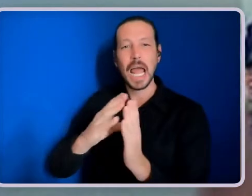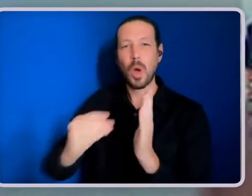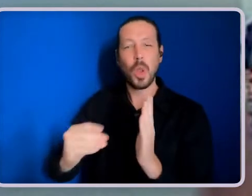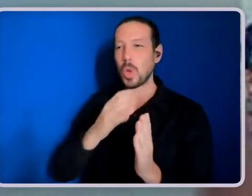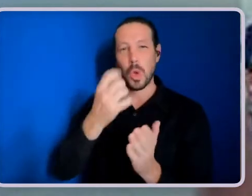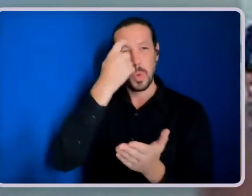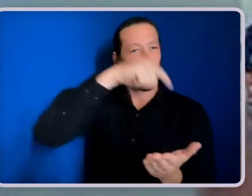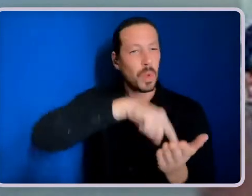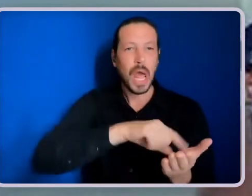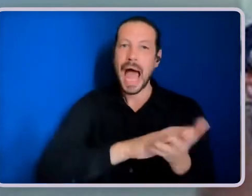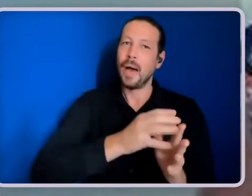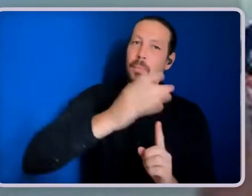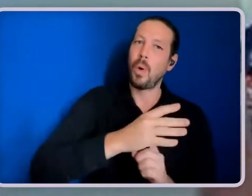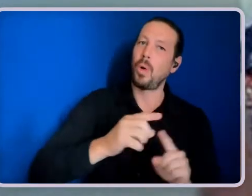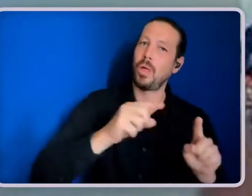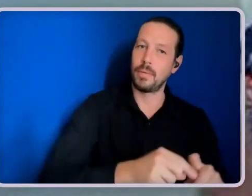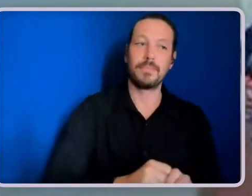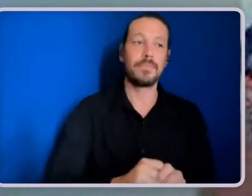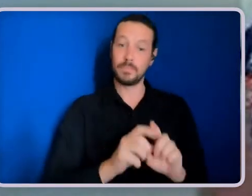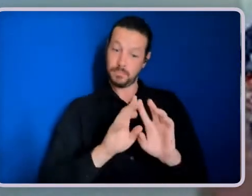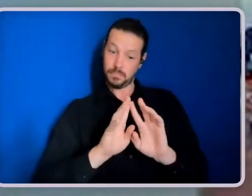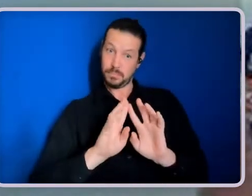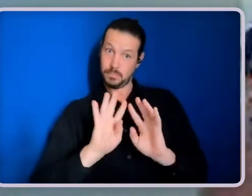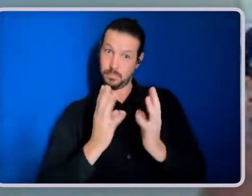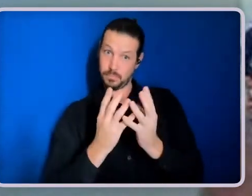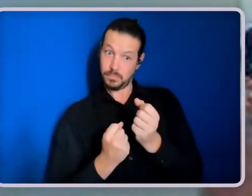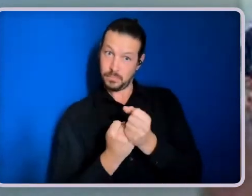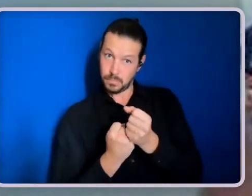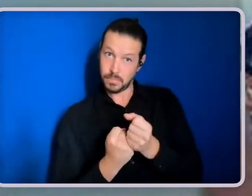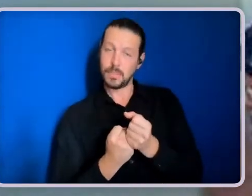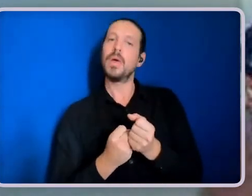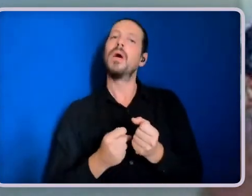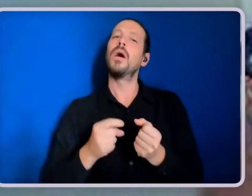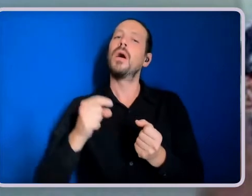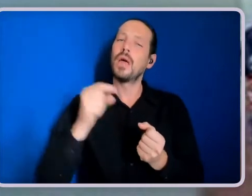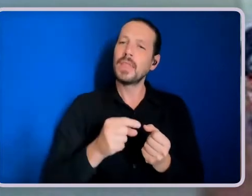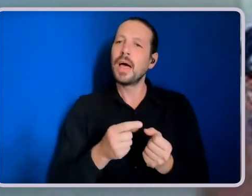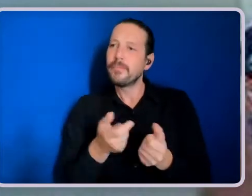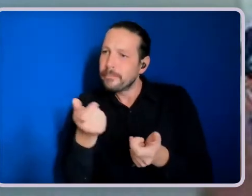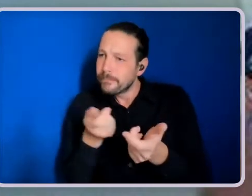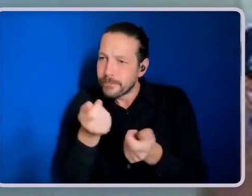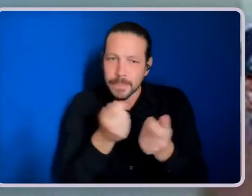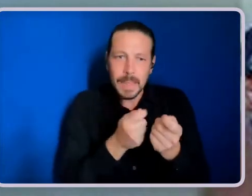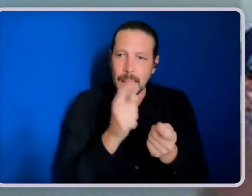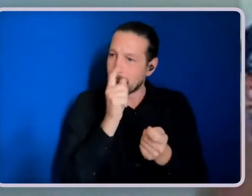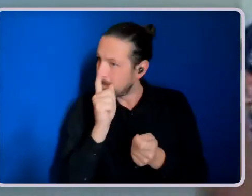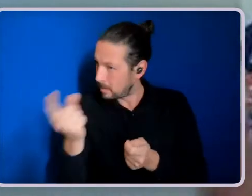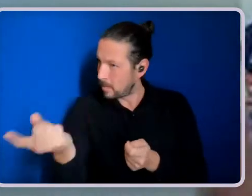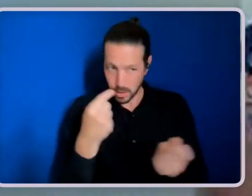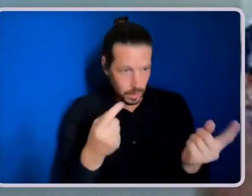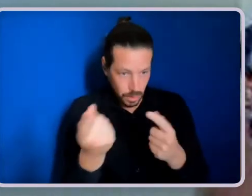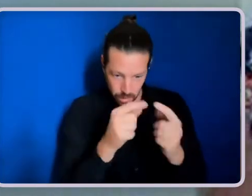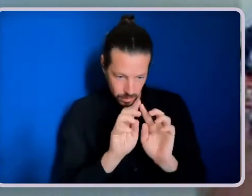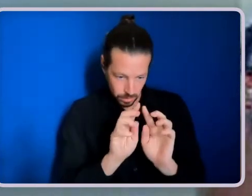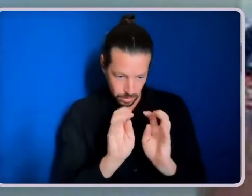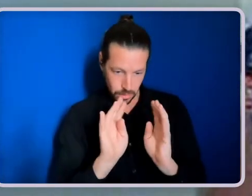Circles of support are a process where intentional networks of people are built around a person with a disability to